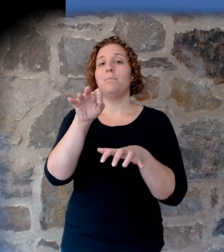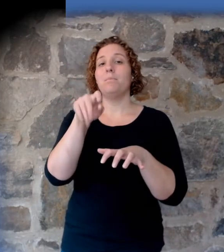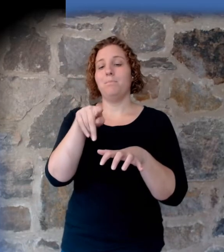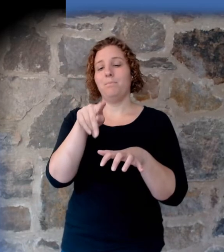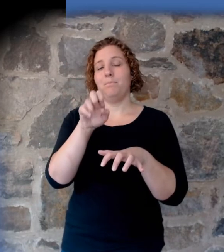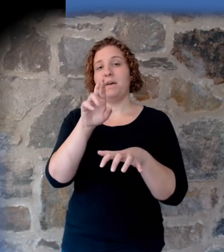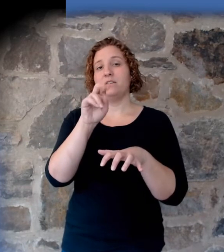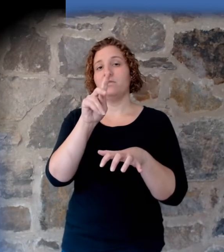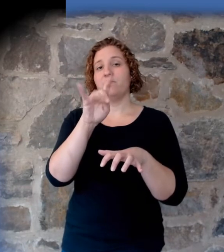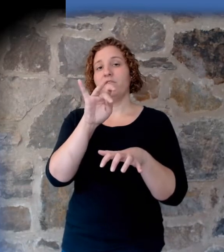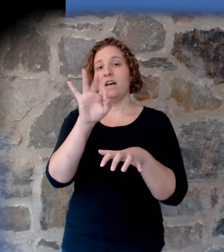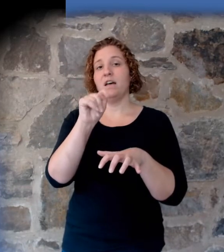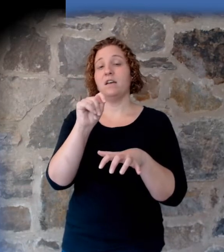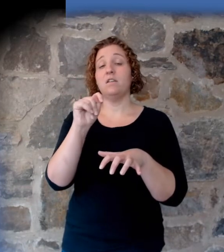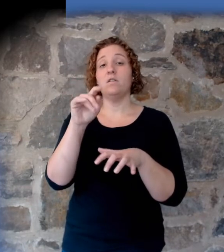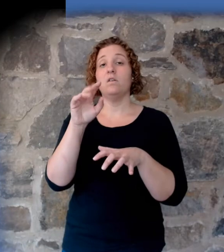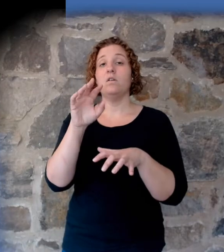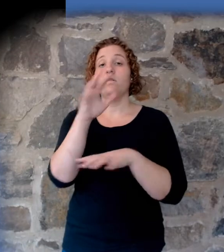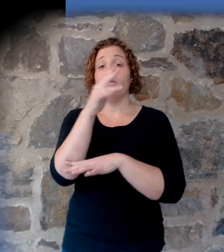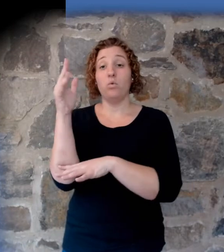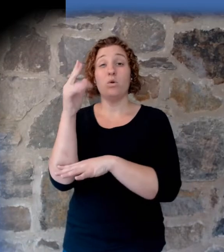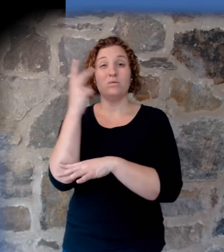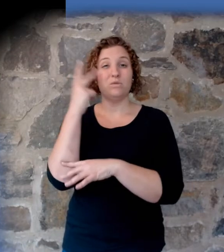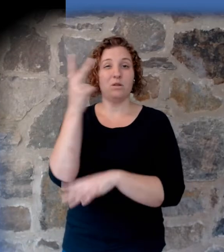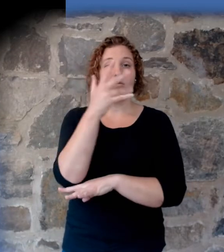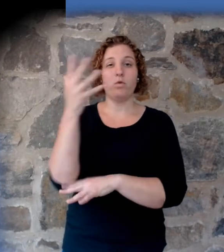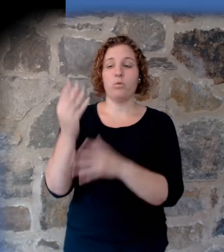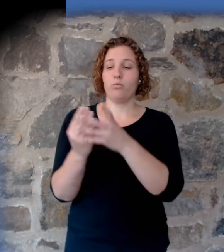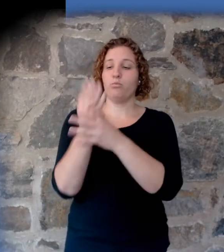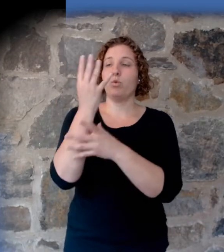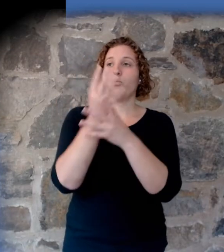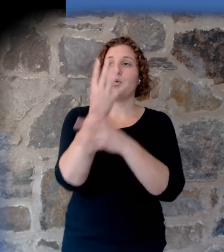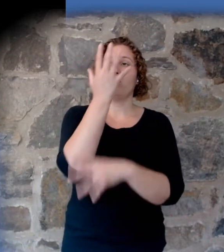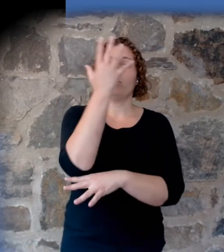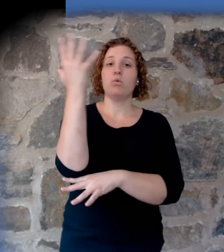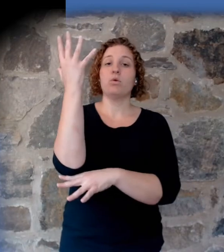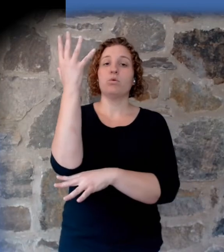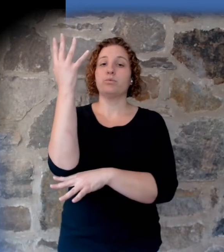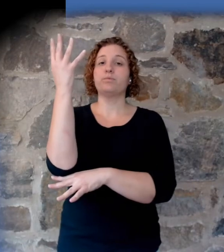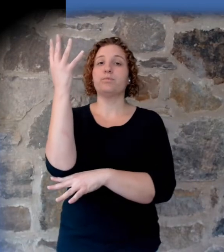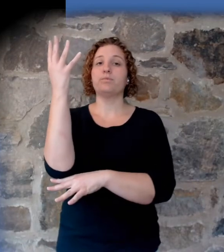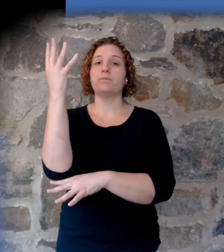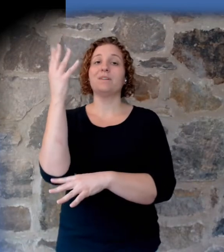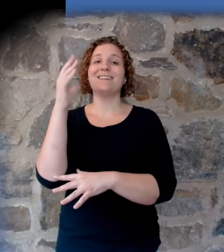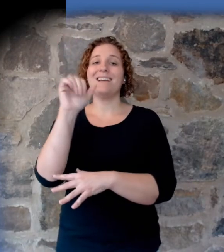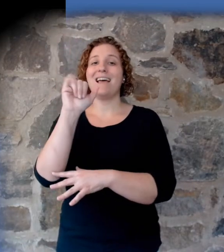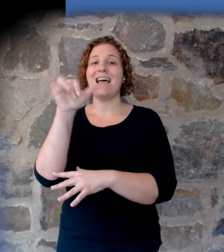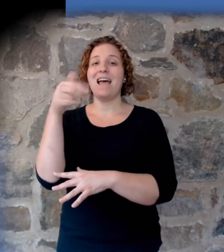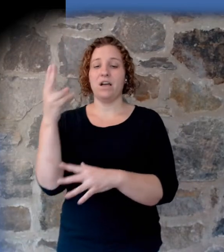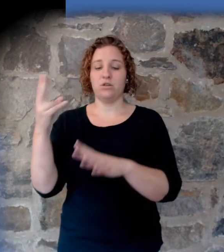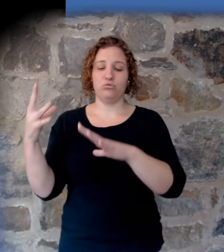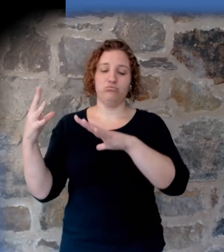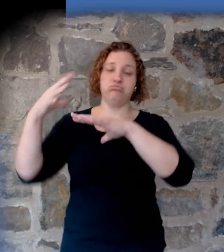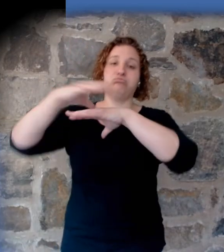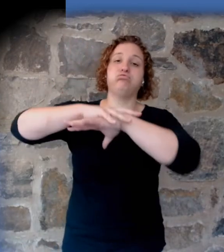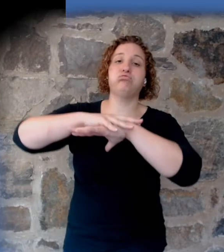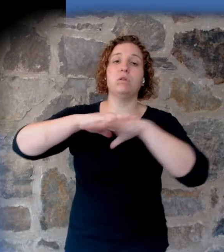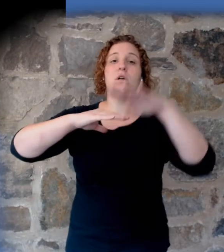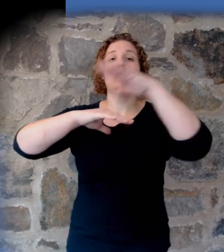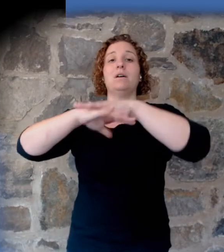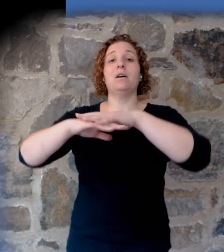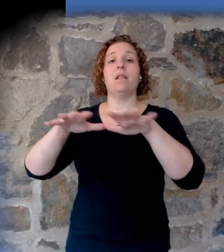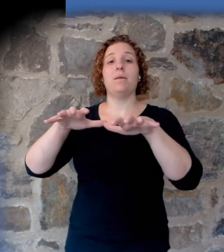that those trees are forests that grew there in place. They were covered by ash, volcanic ash. They became petrified.